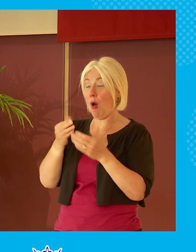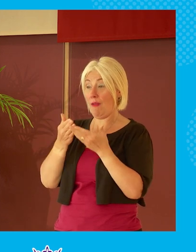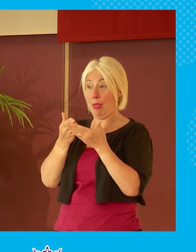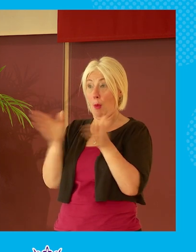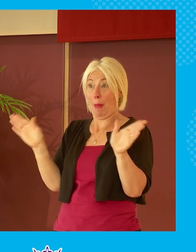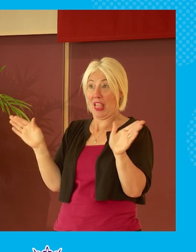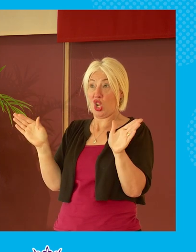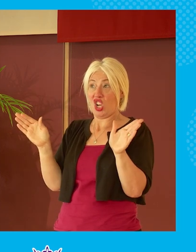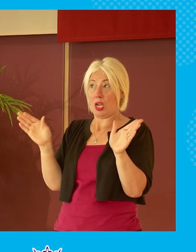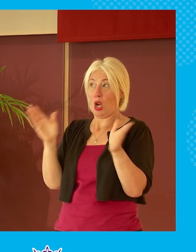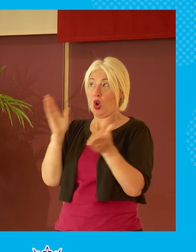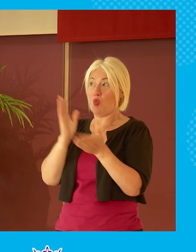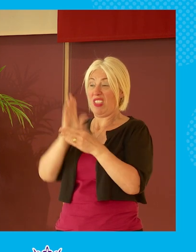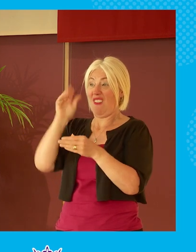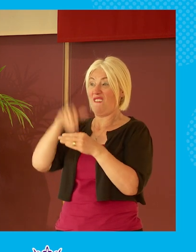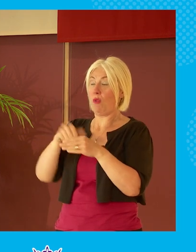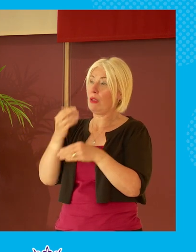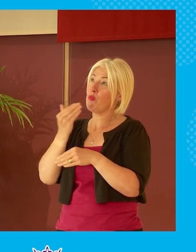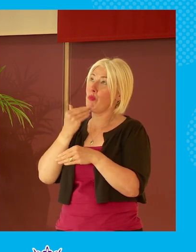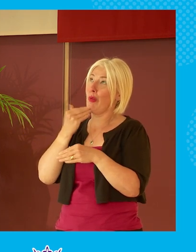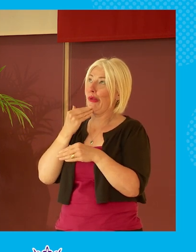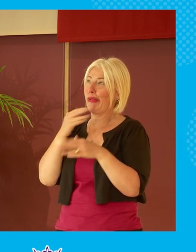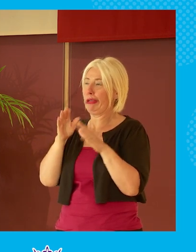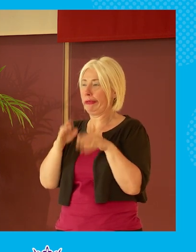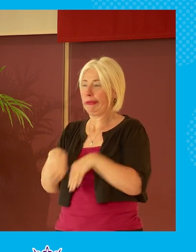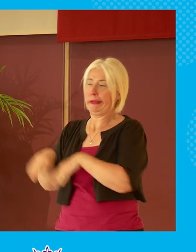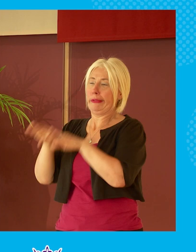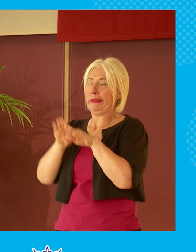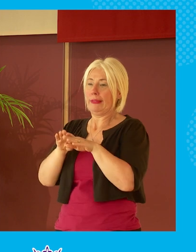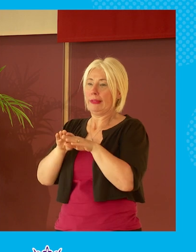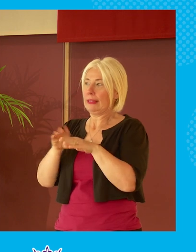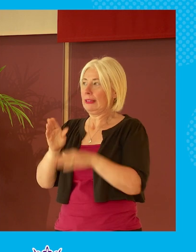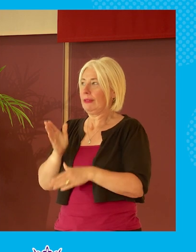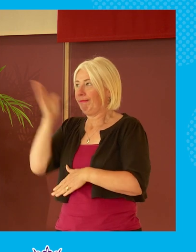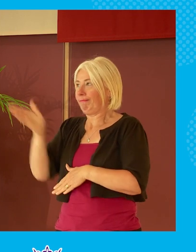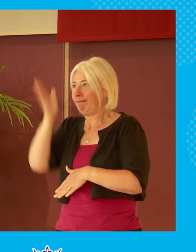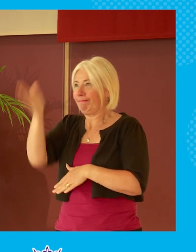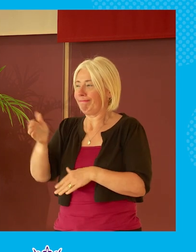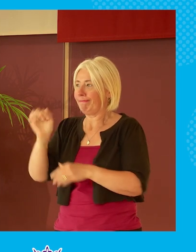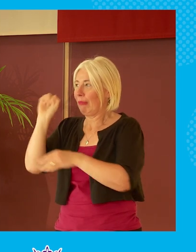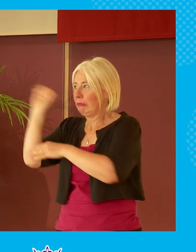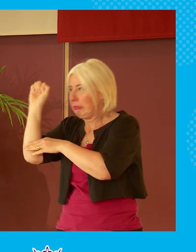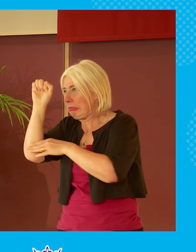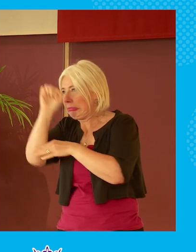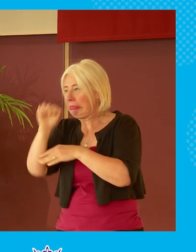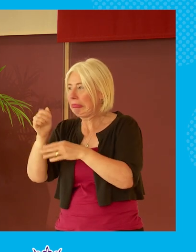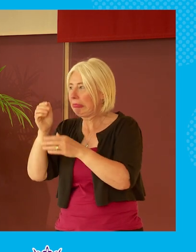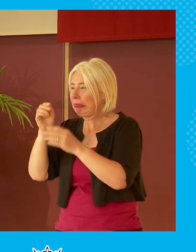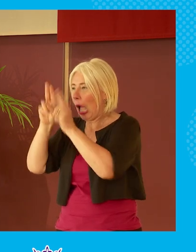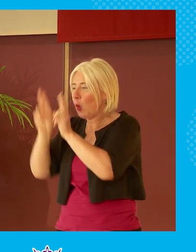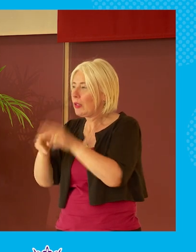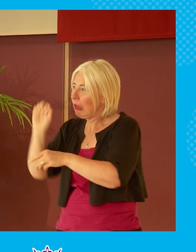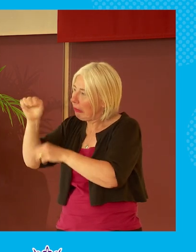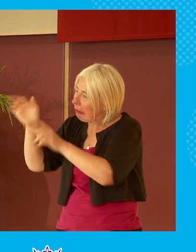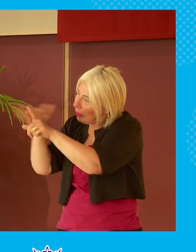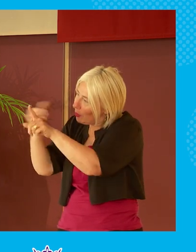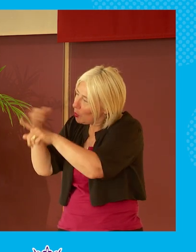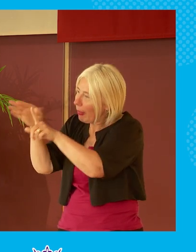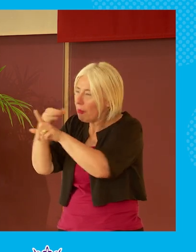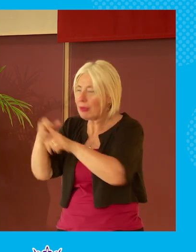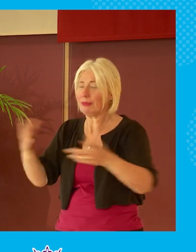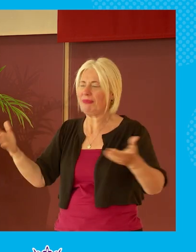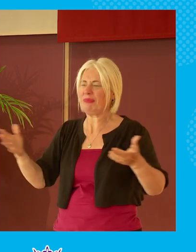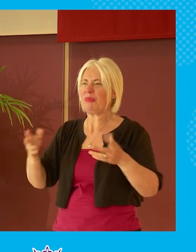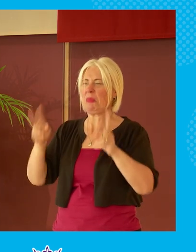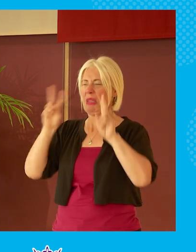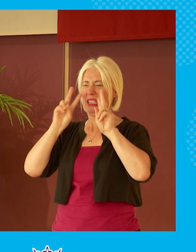democracy you know of actually you know going out and delivering leaflets and knocking doors and trying to persuade people and that is a is a problem that it is seen seen